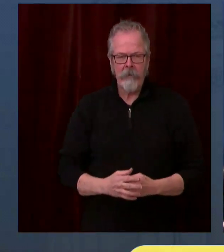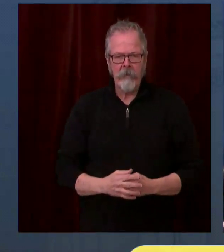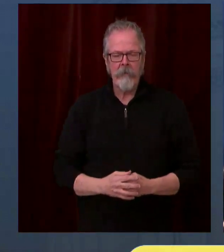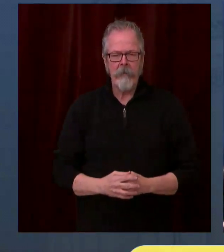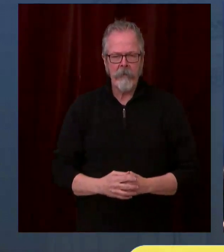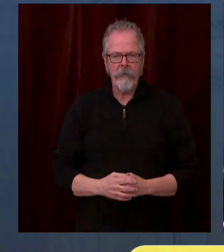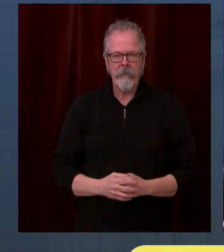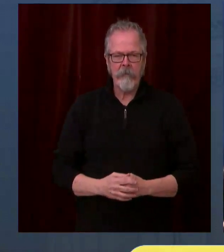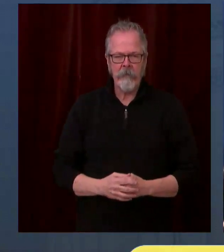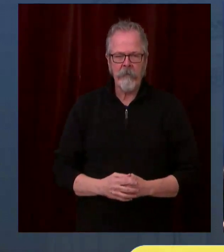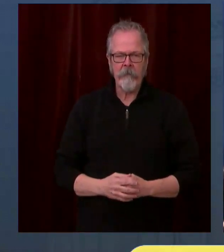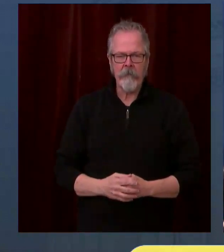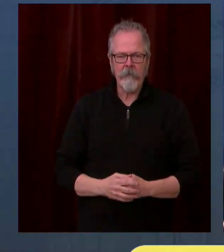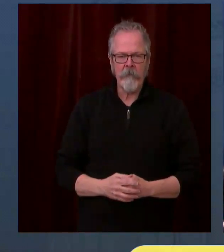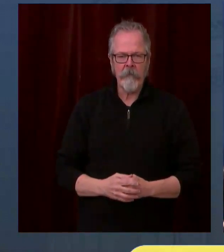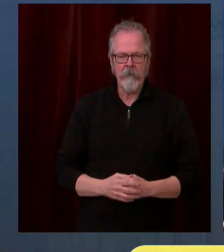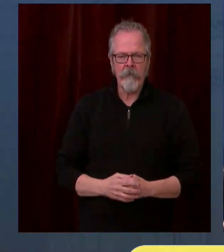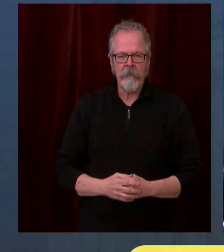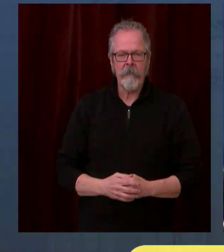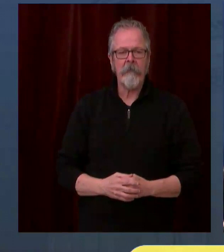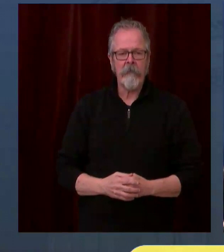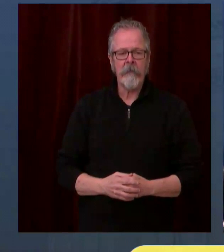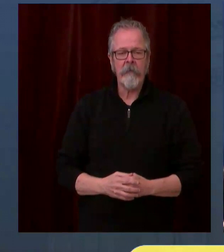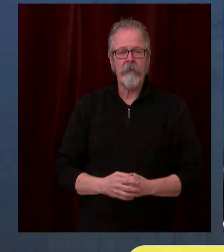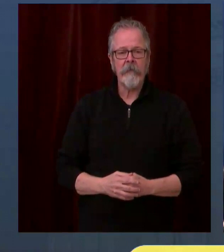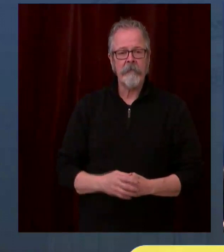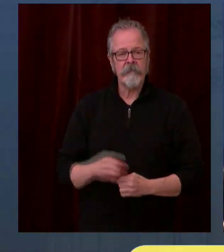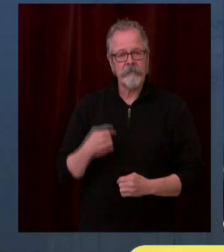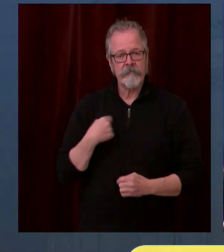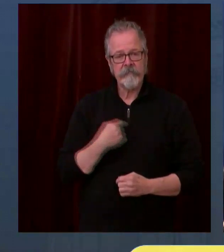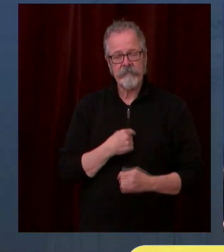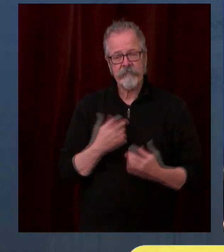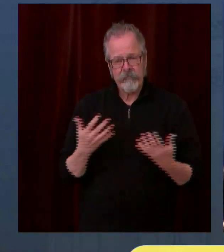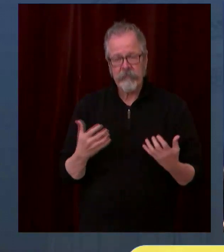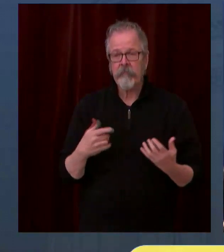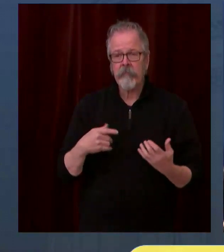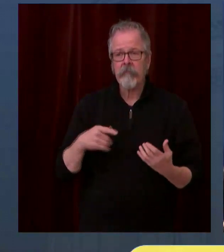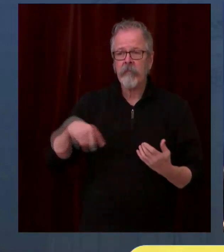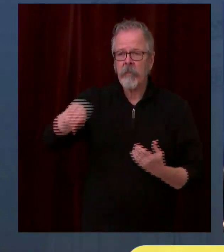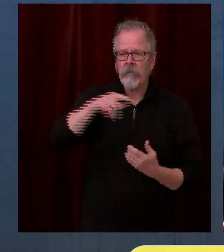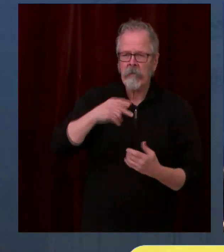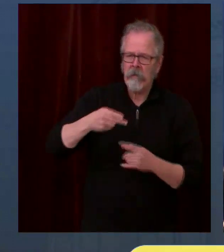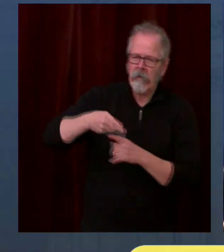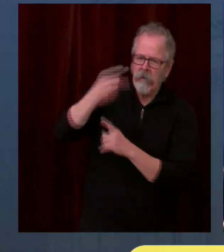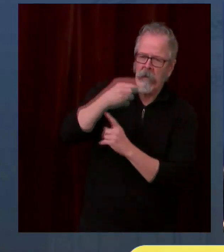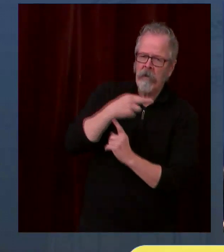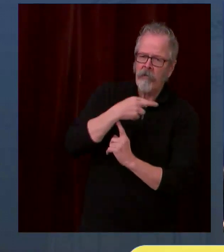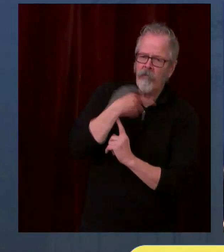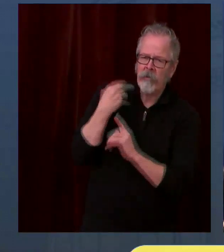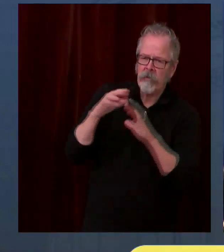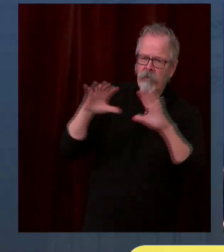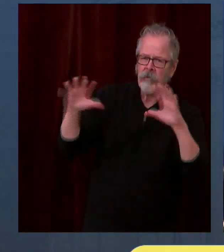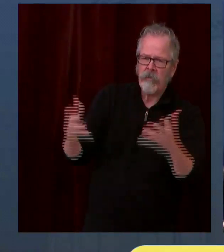the vaccine now. This also aligns with the latest guidance from the federal centers for disease control.